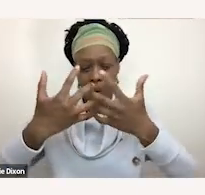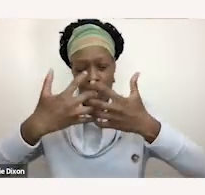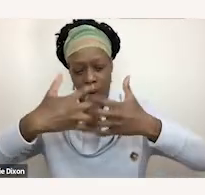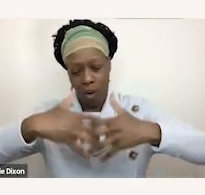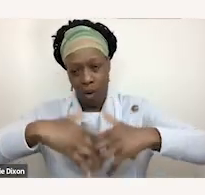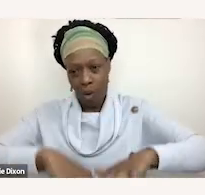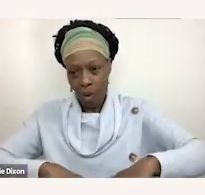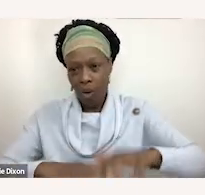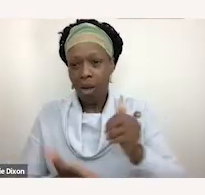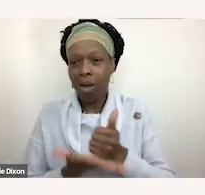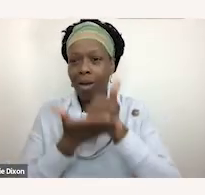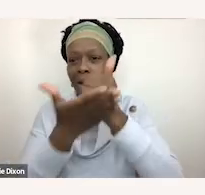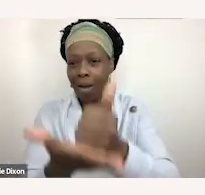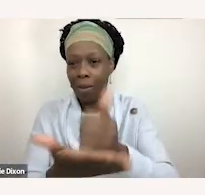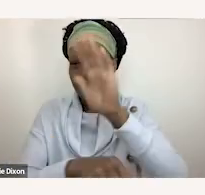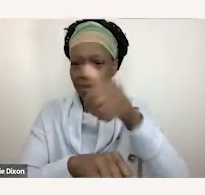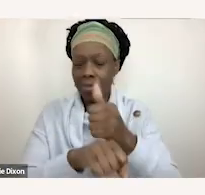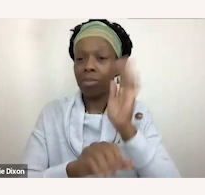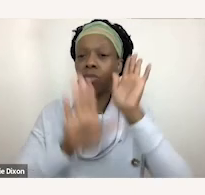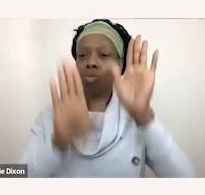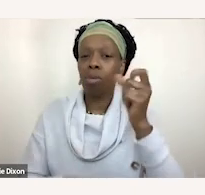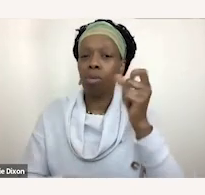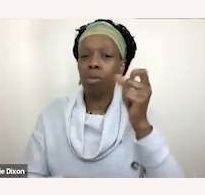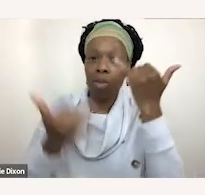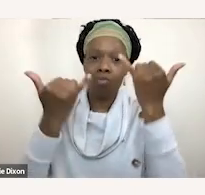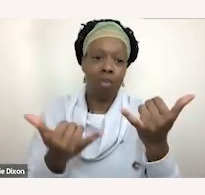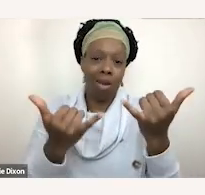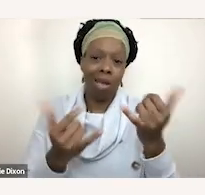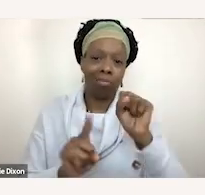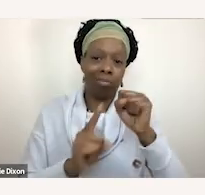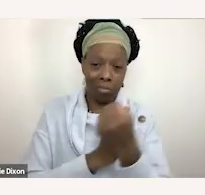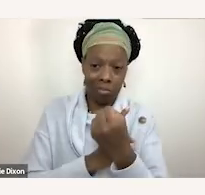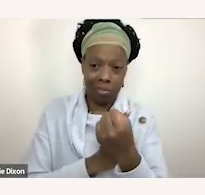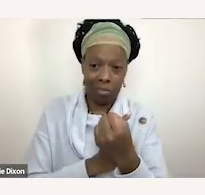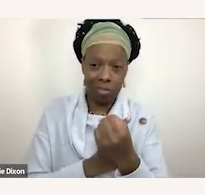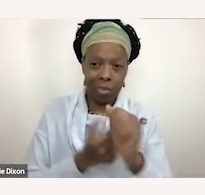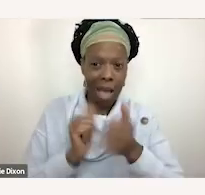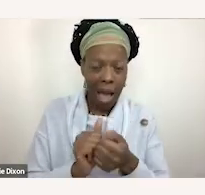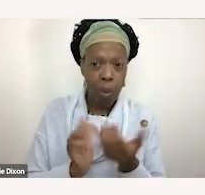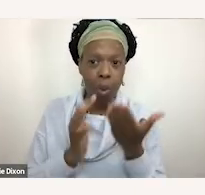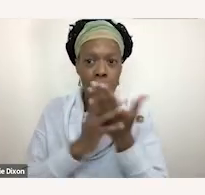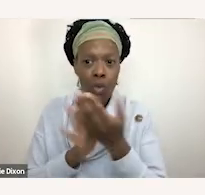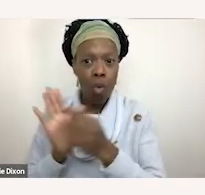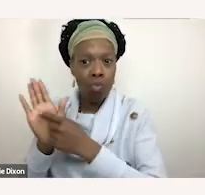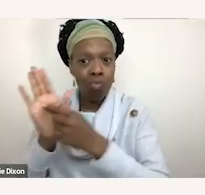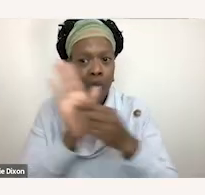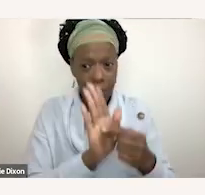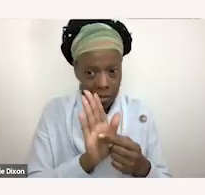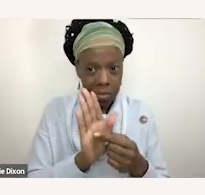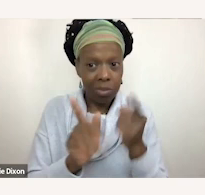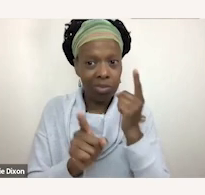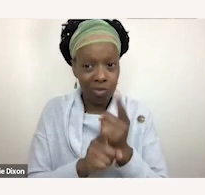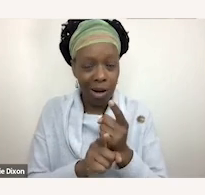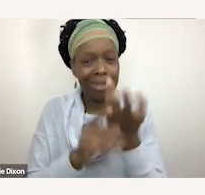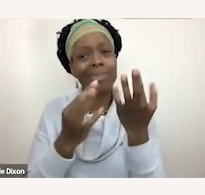greater understanding of the current state of affairs um you get that through representation too right and it's just so important